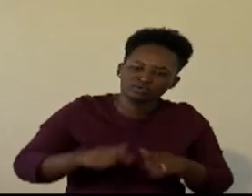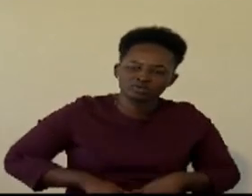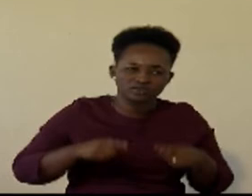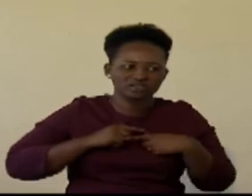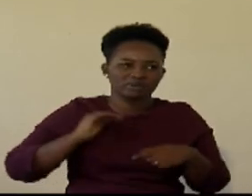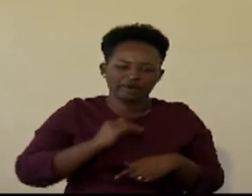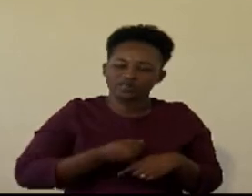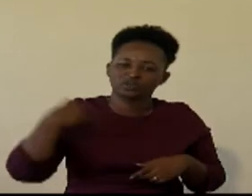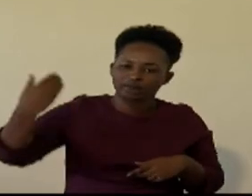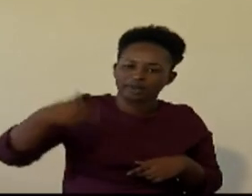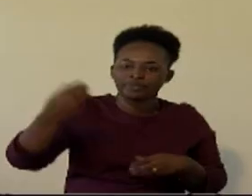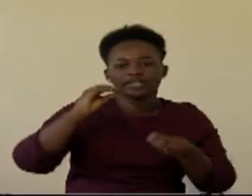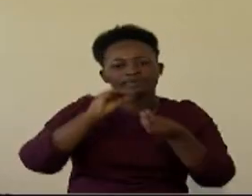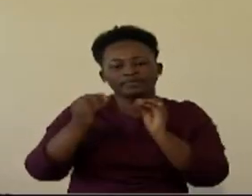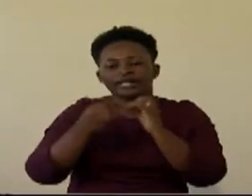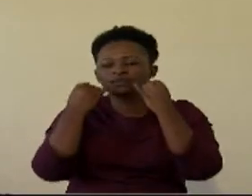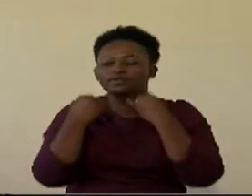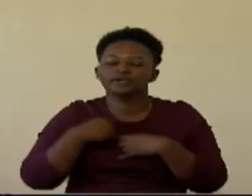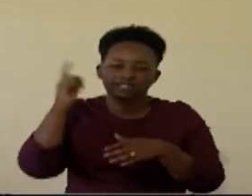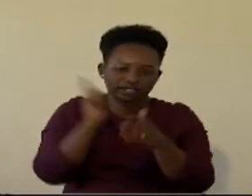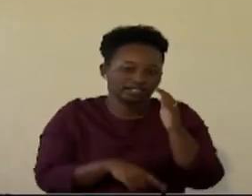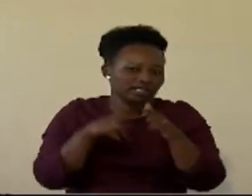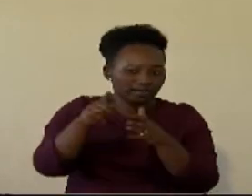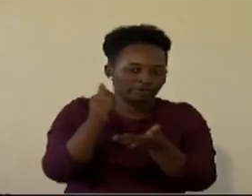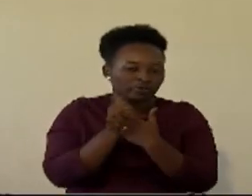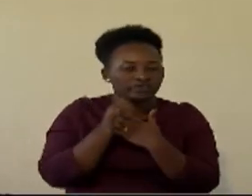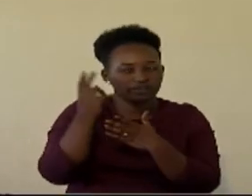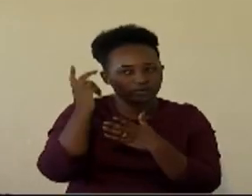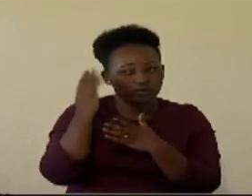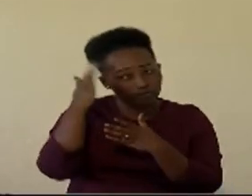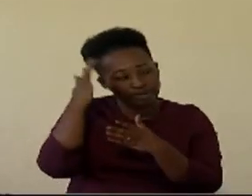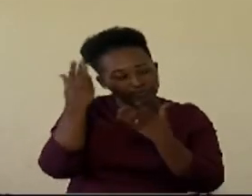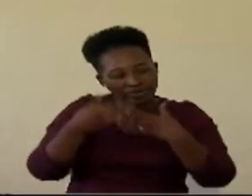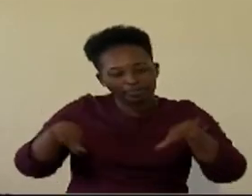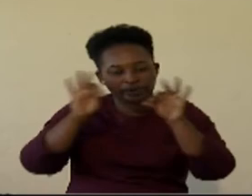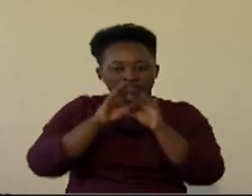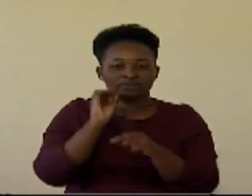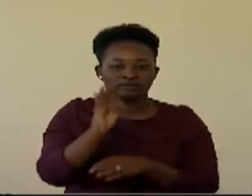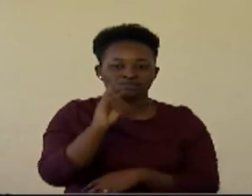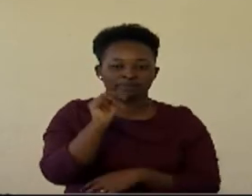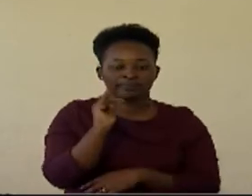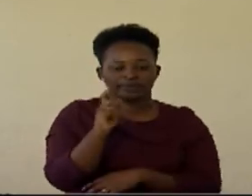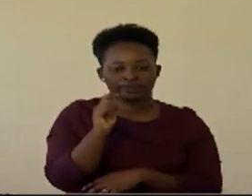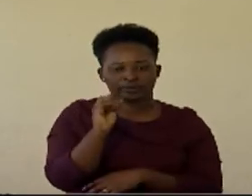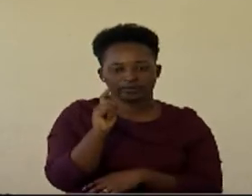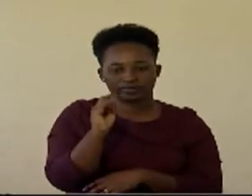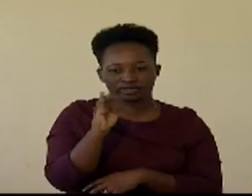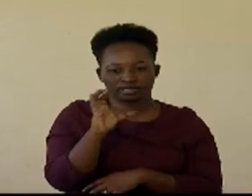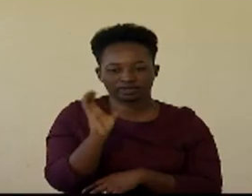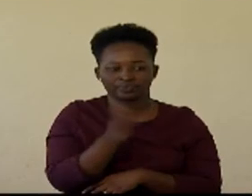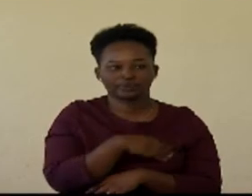What do the figures tell us, which takes us to the importance of mitotic index? And then finally, we should be able to describe